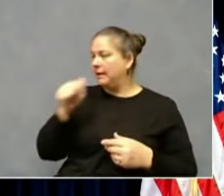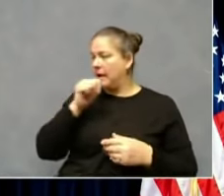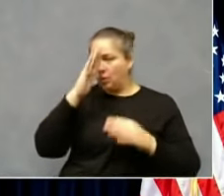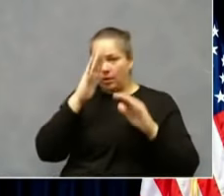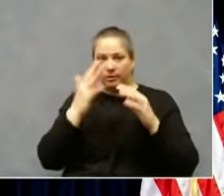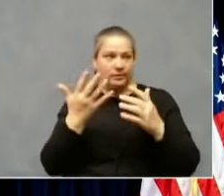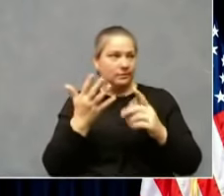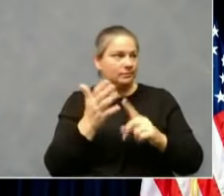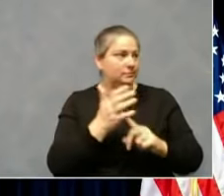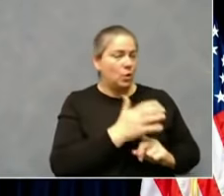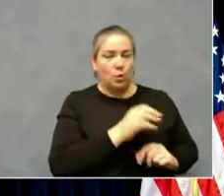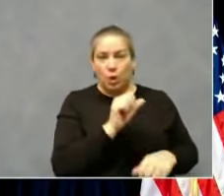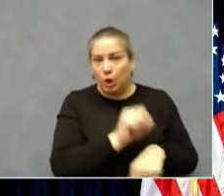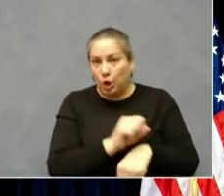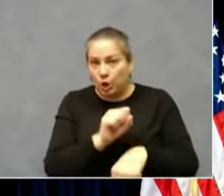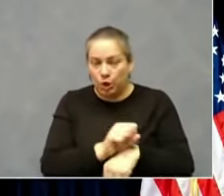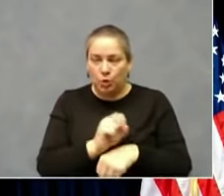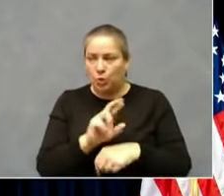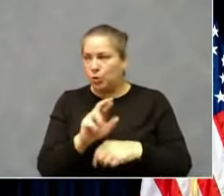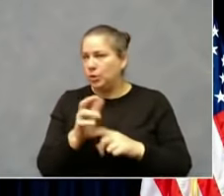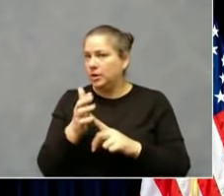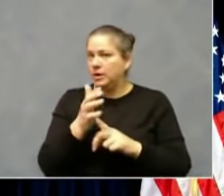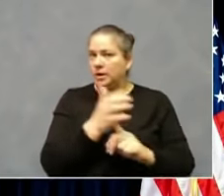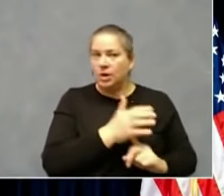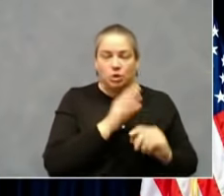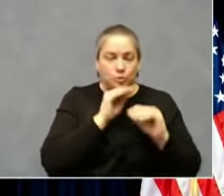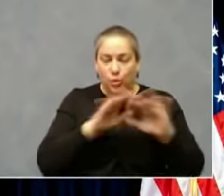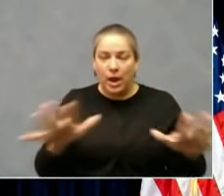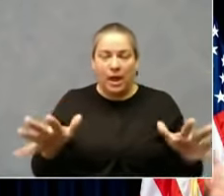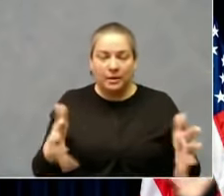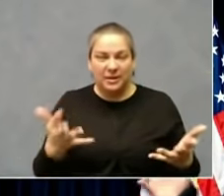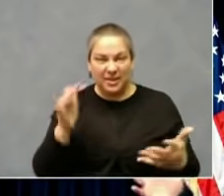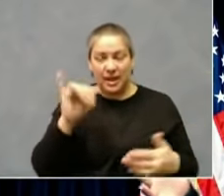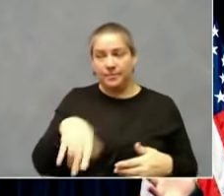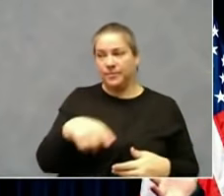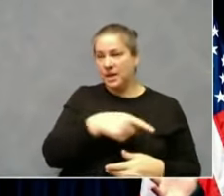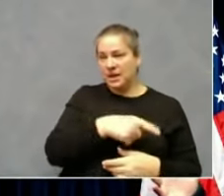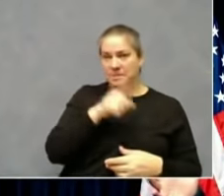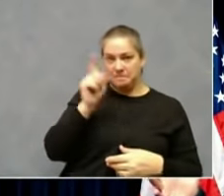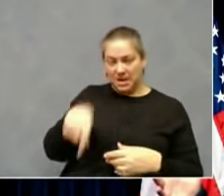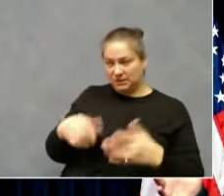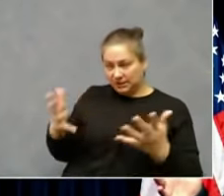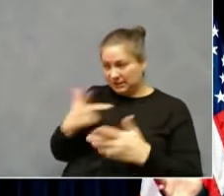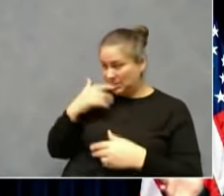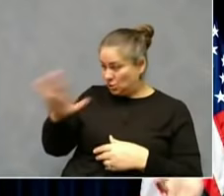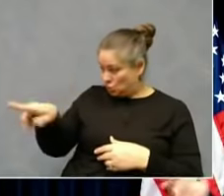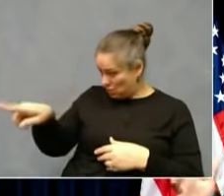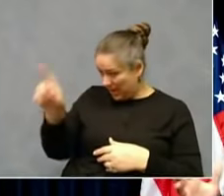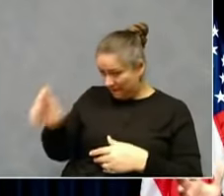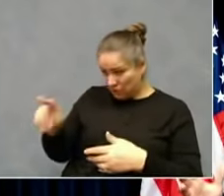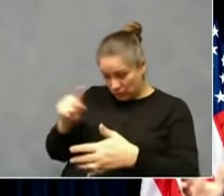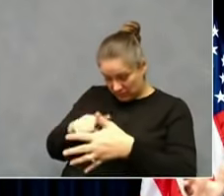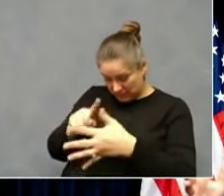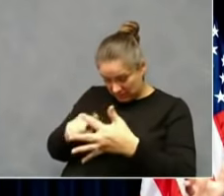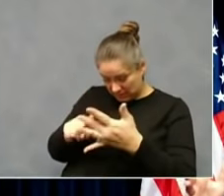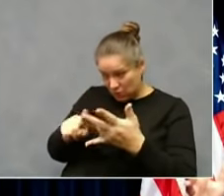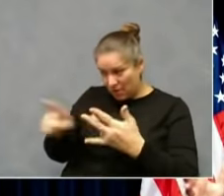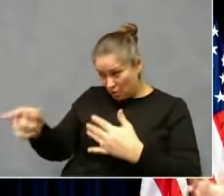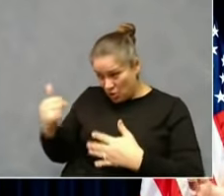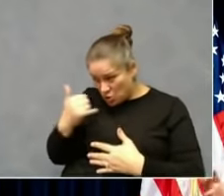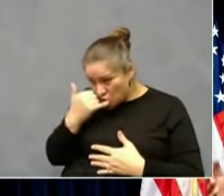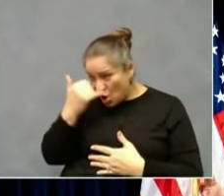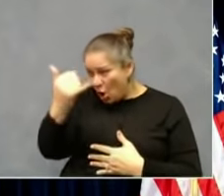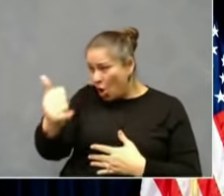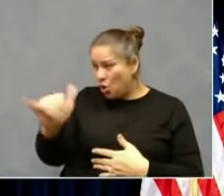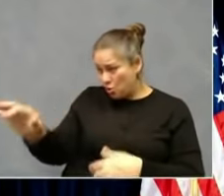areas in their community. And then coach them through, you also need to call your employer, people that you've been around the